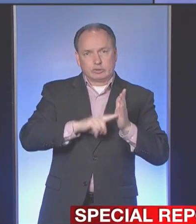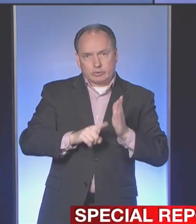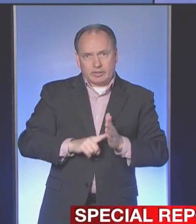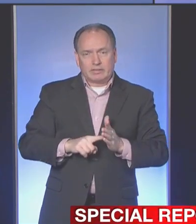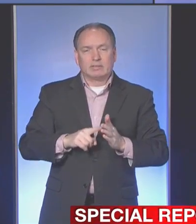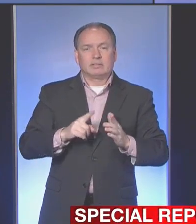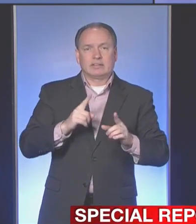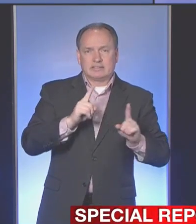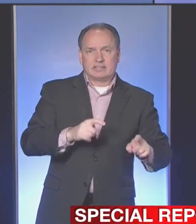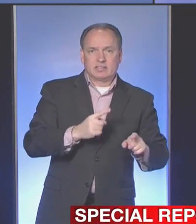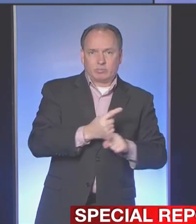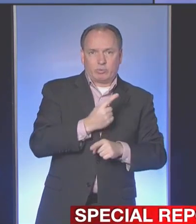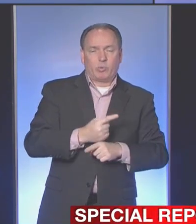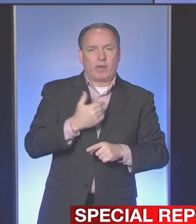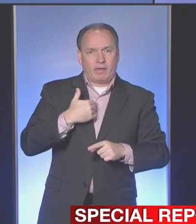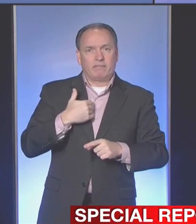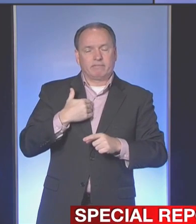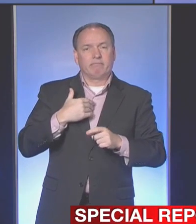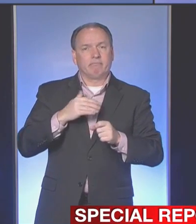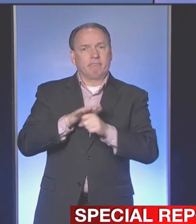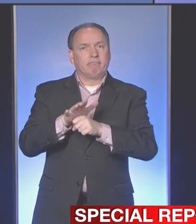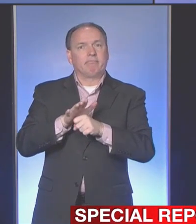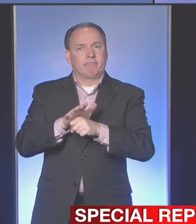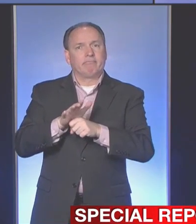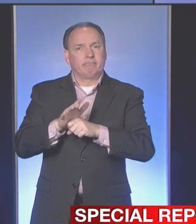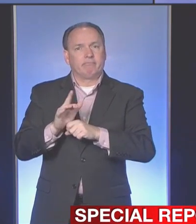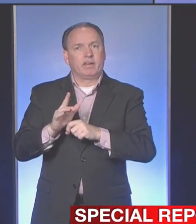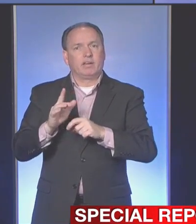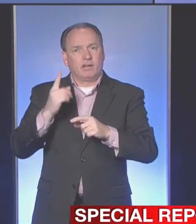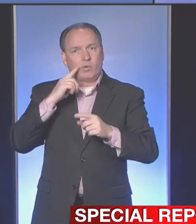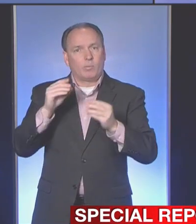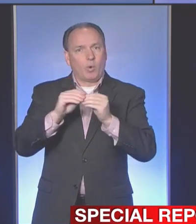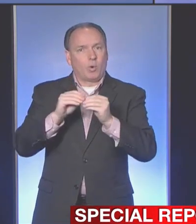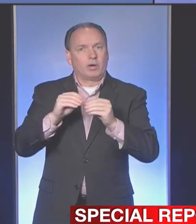So we actually have capacity for additional screening.